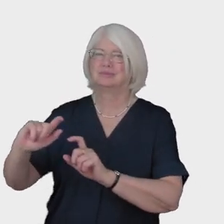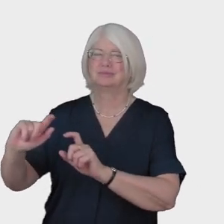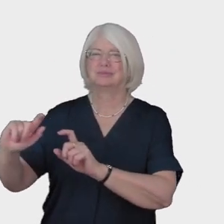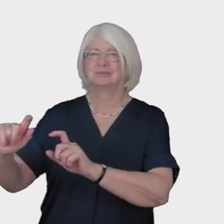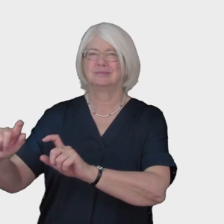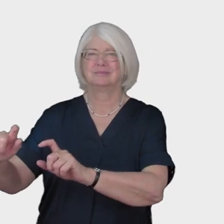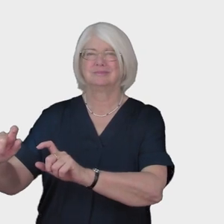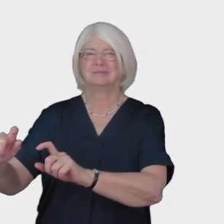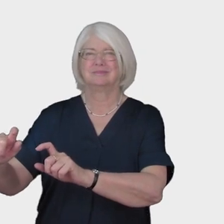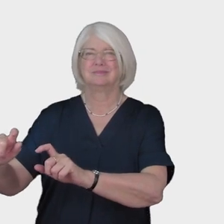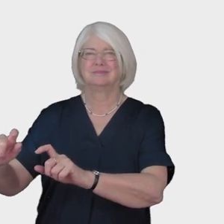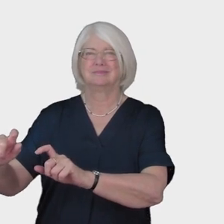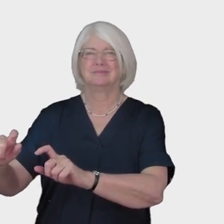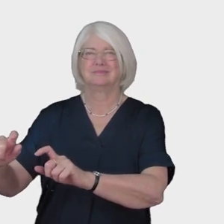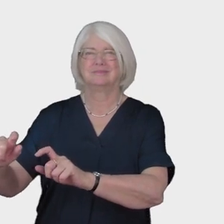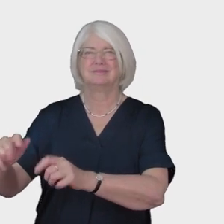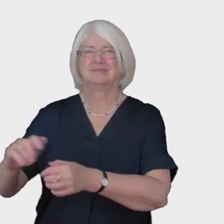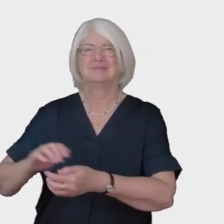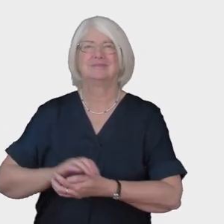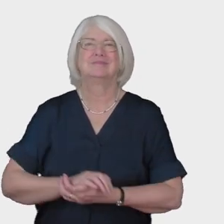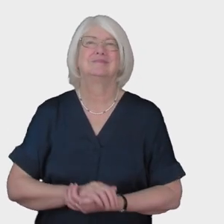he spent